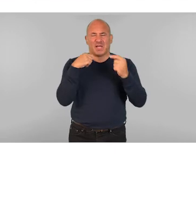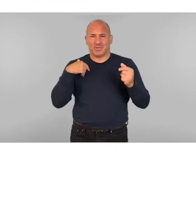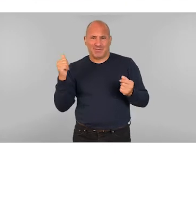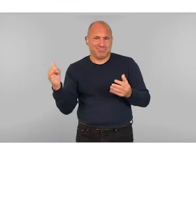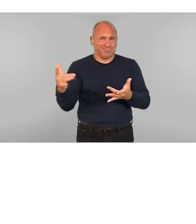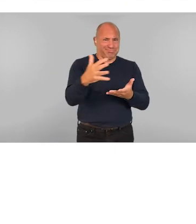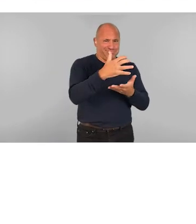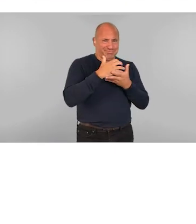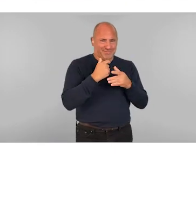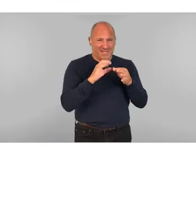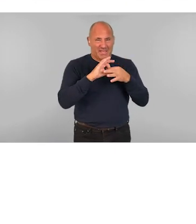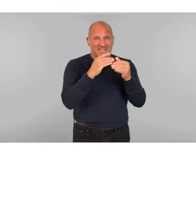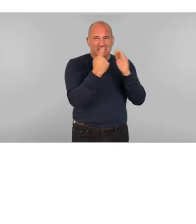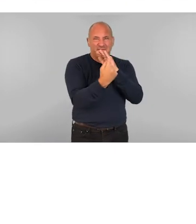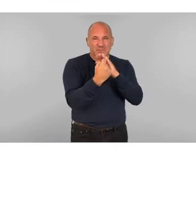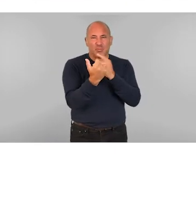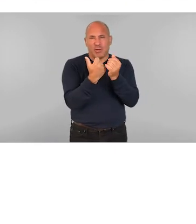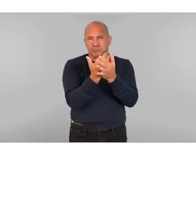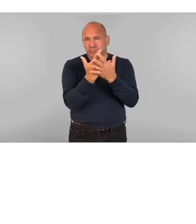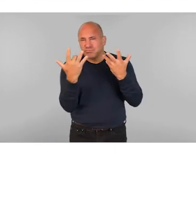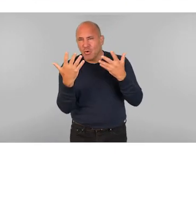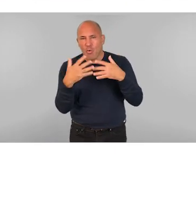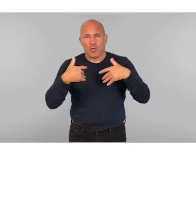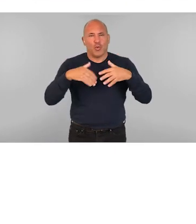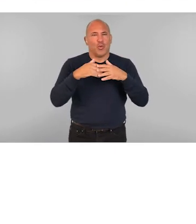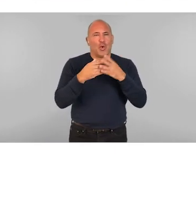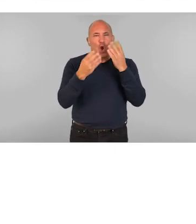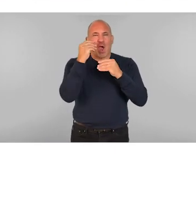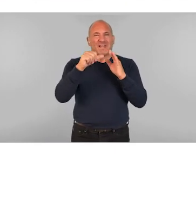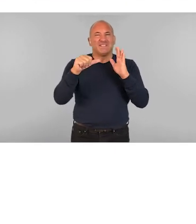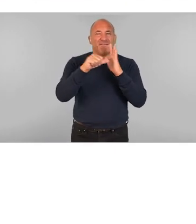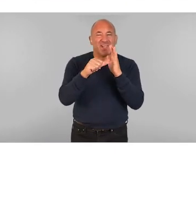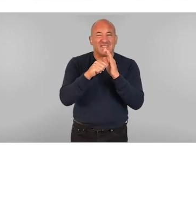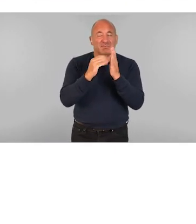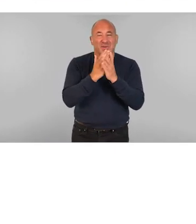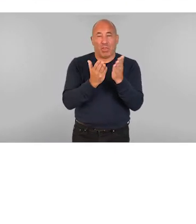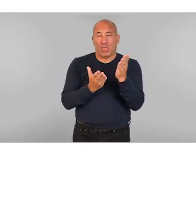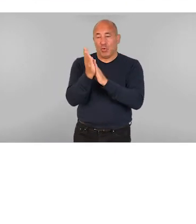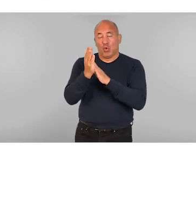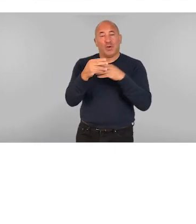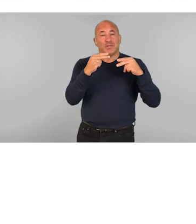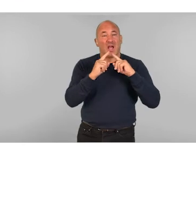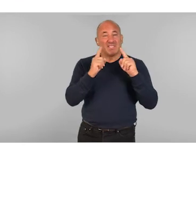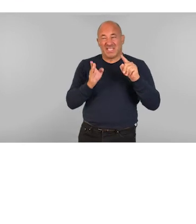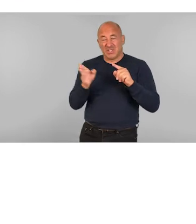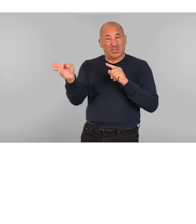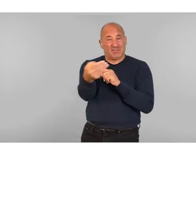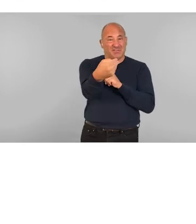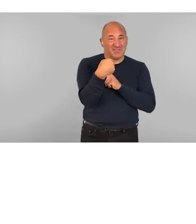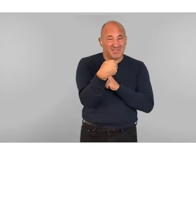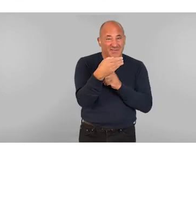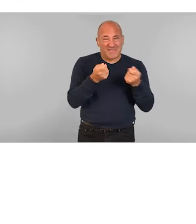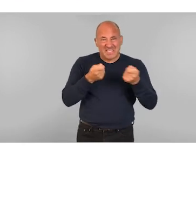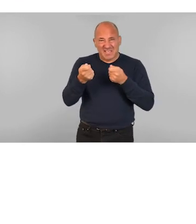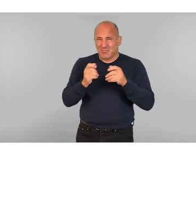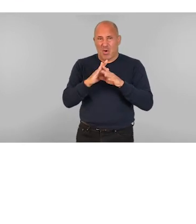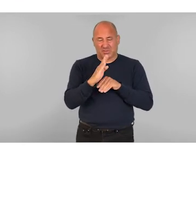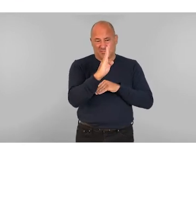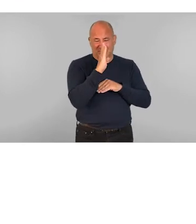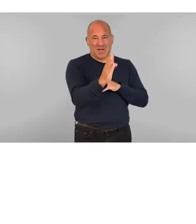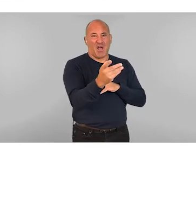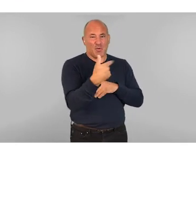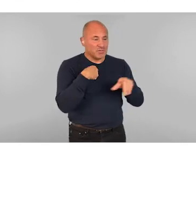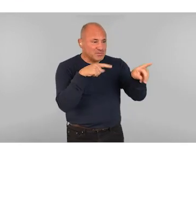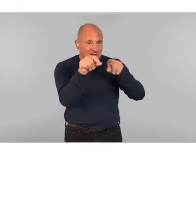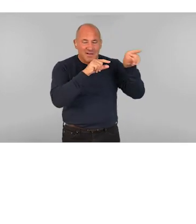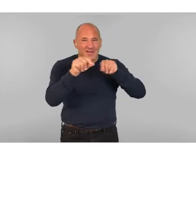collected about individuals with multiple and profound learning difficulties came second hand from dance teachers and facilitators rather than coming directly from the